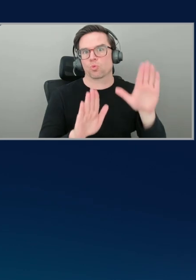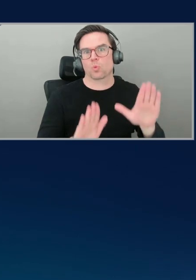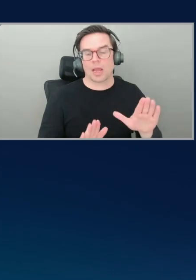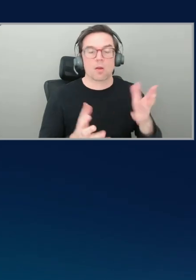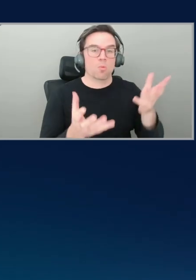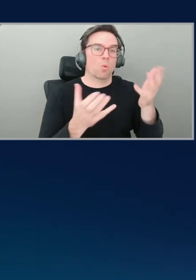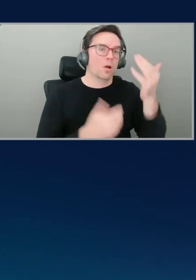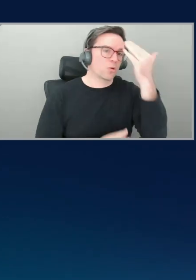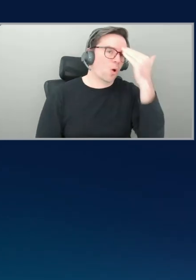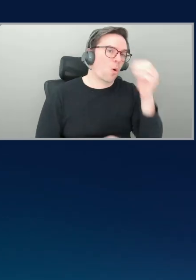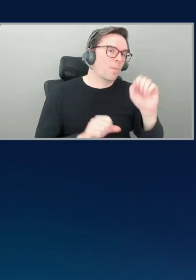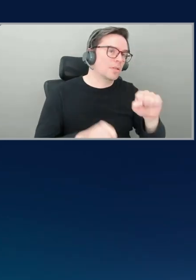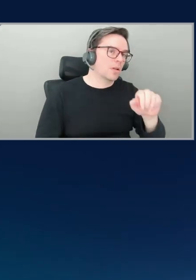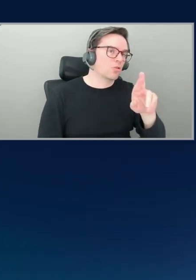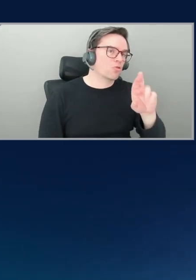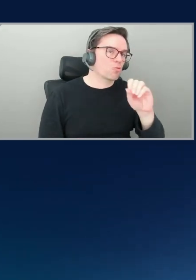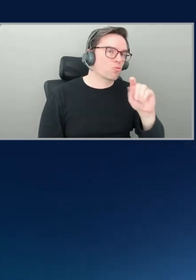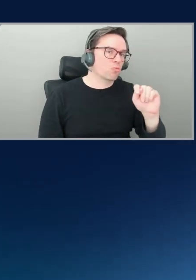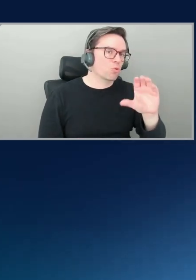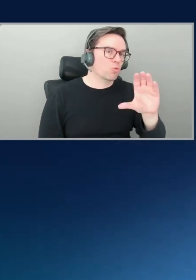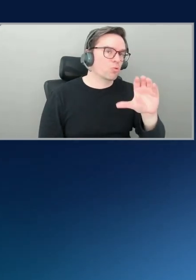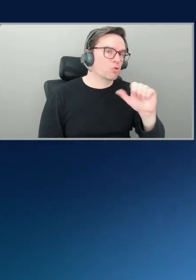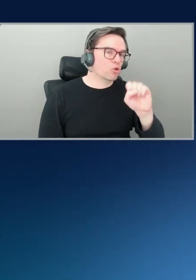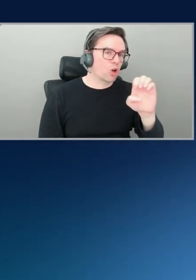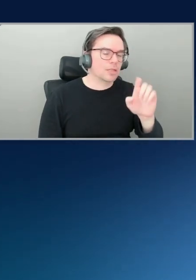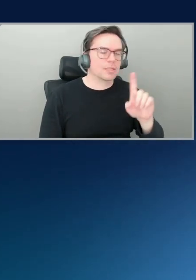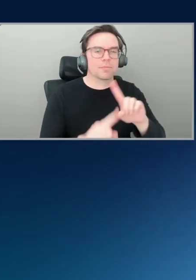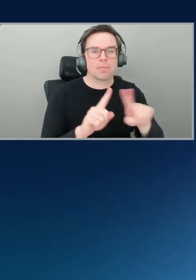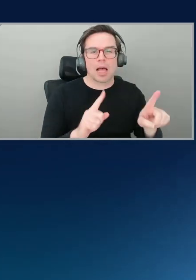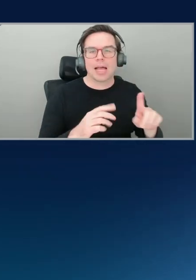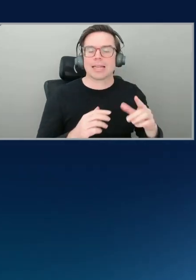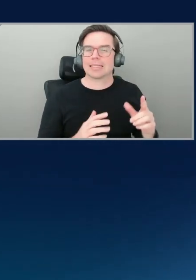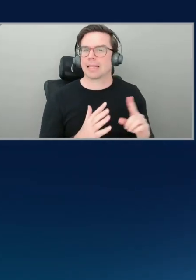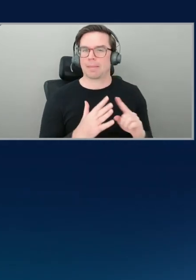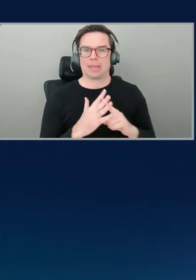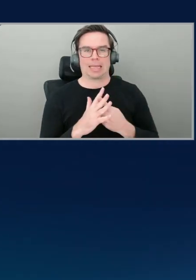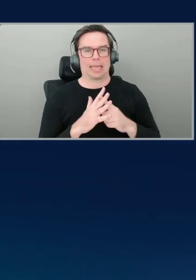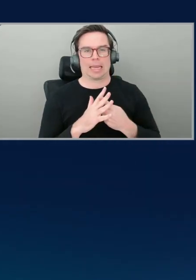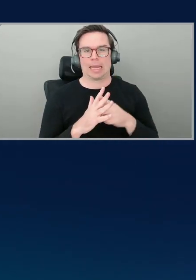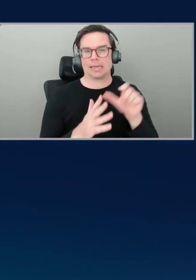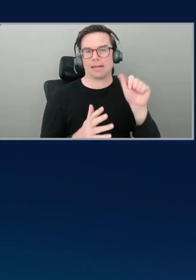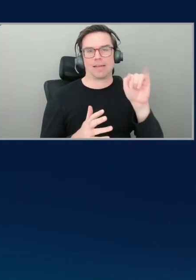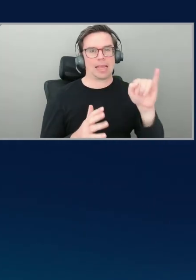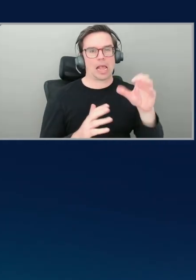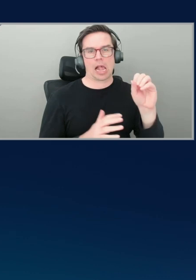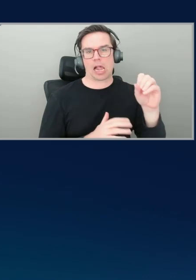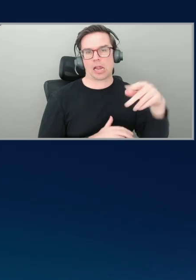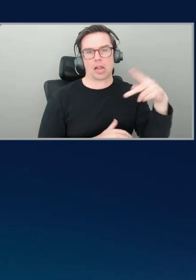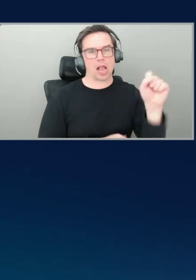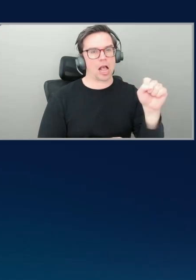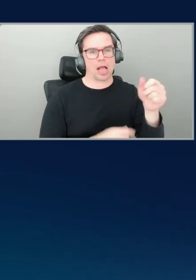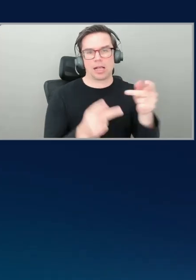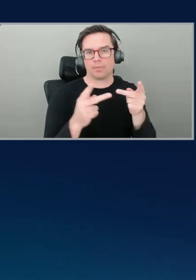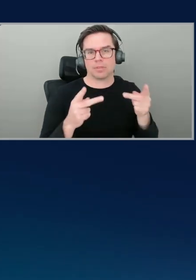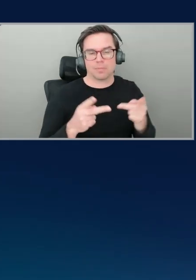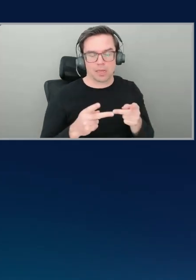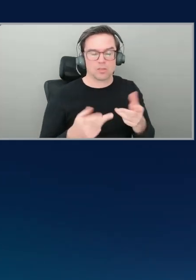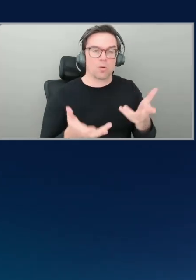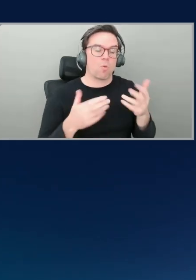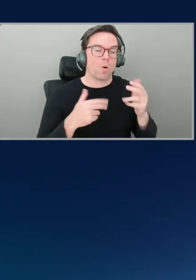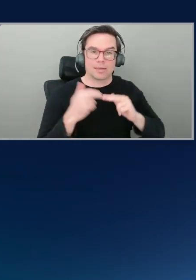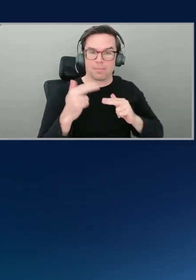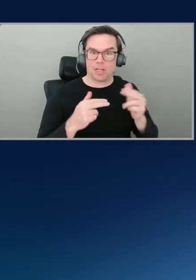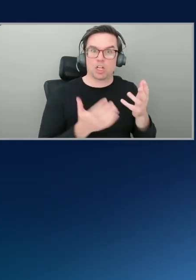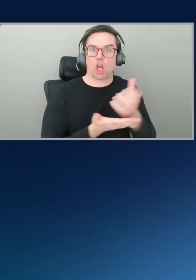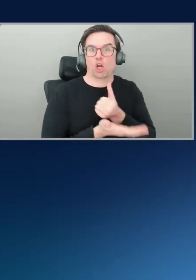it's still early days in the whole AIOps space. So we really want to like build that, build and earn that trust with the customer. So one of the things we actually do